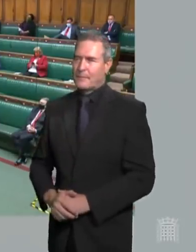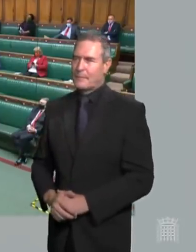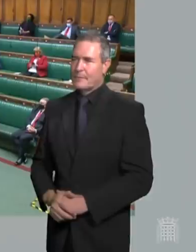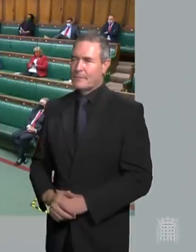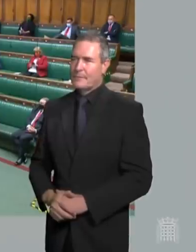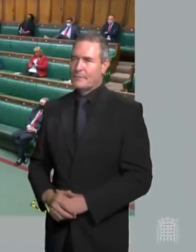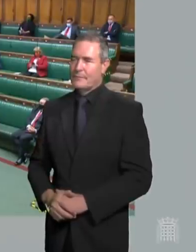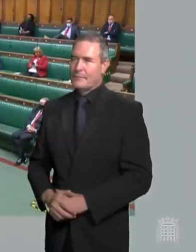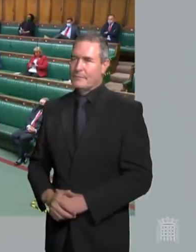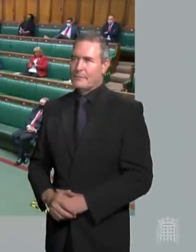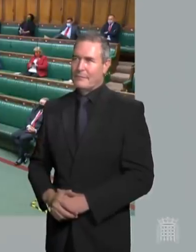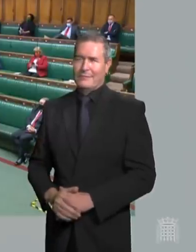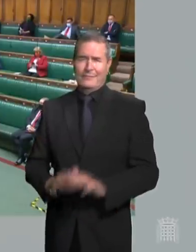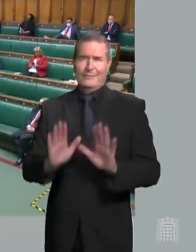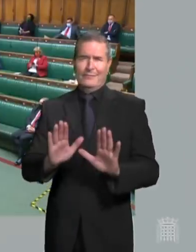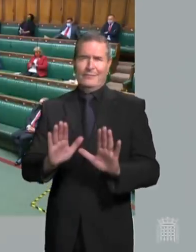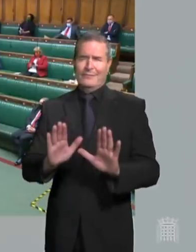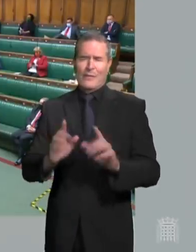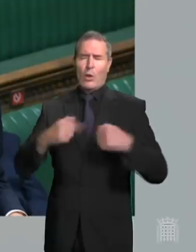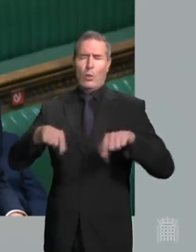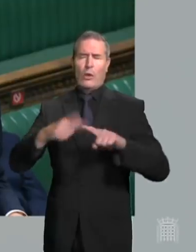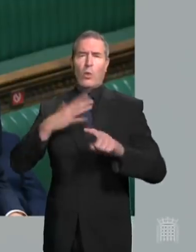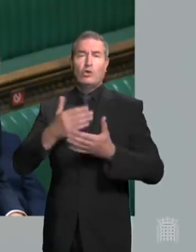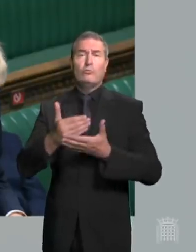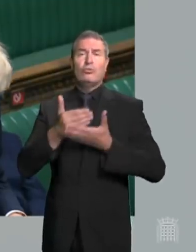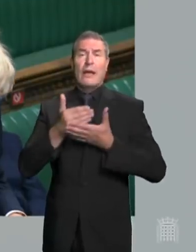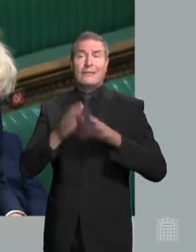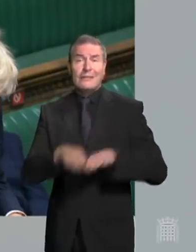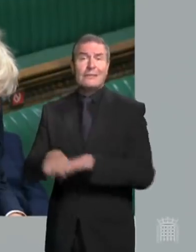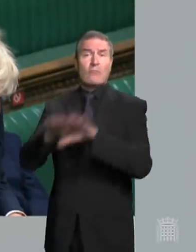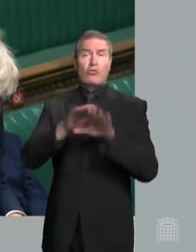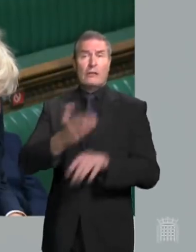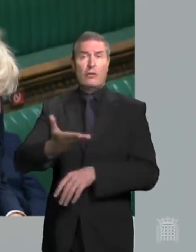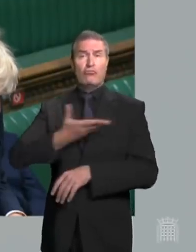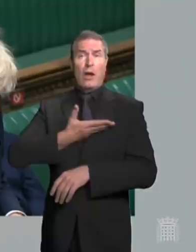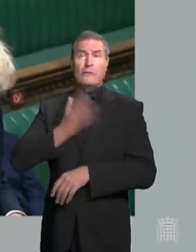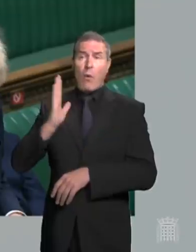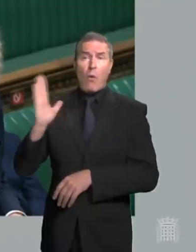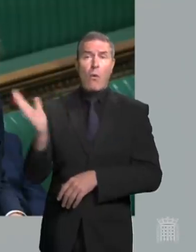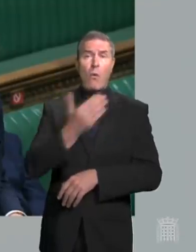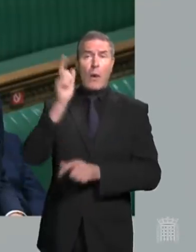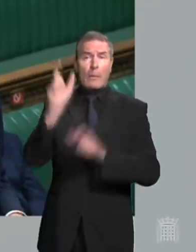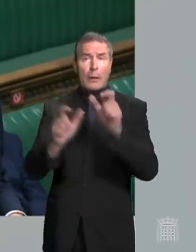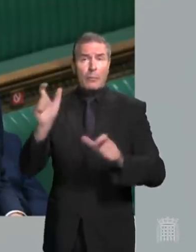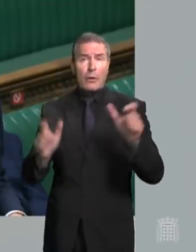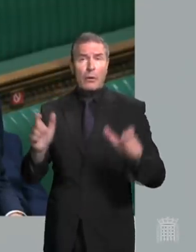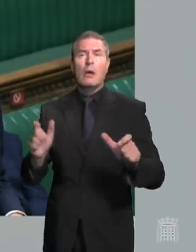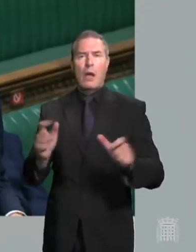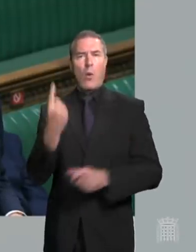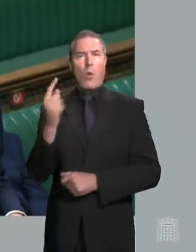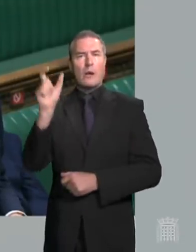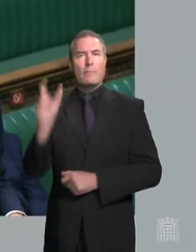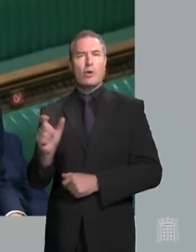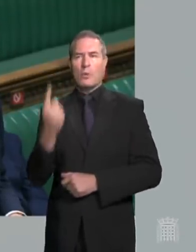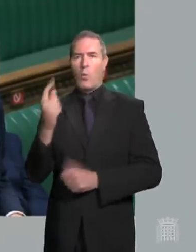Mr Speaker, what we are trying to protect is the democratic right of people to have a one-person,